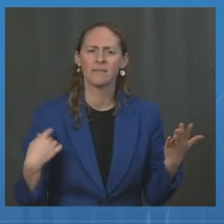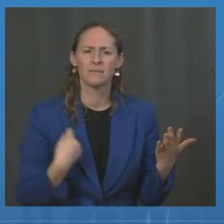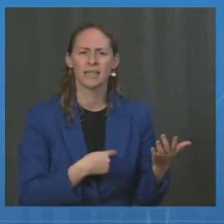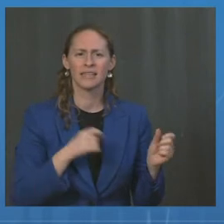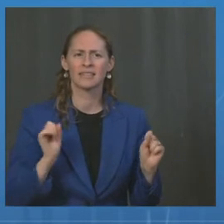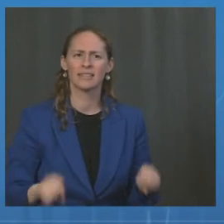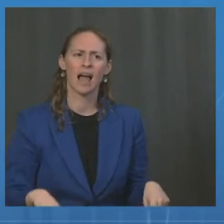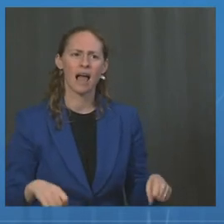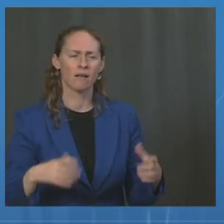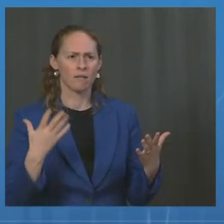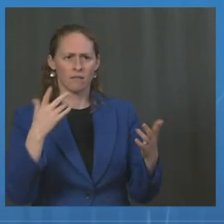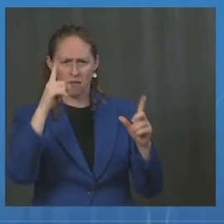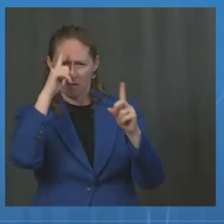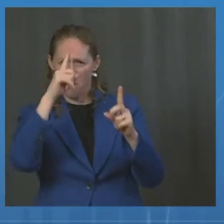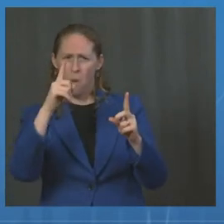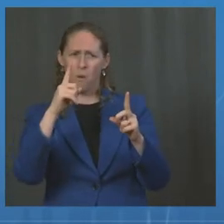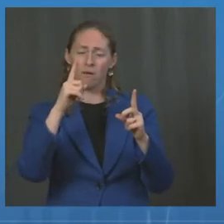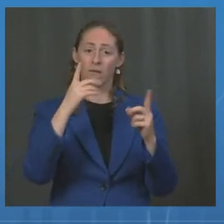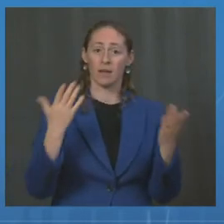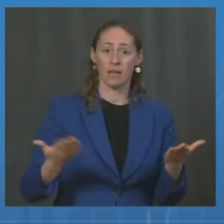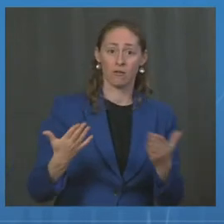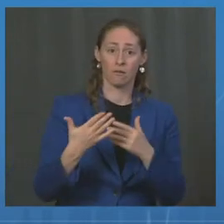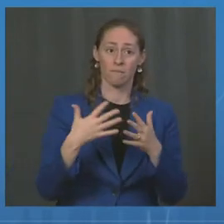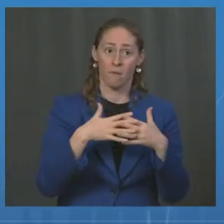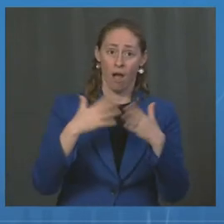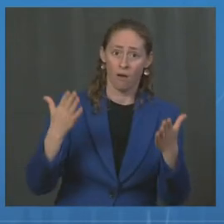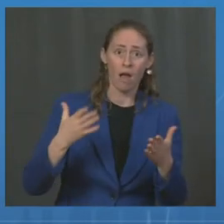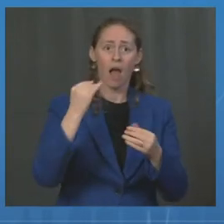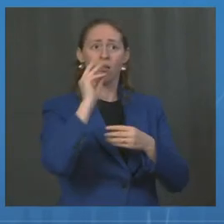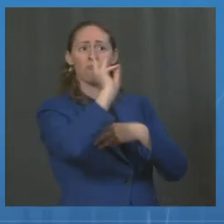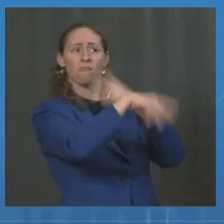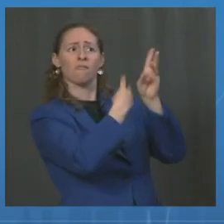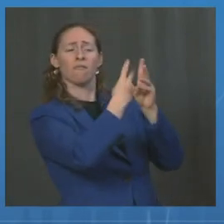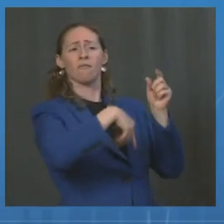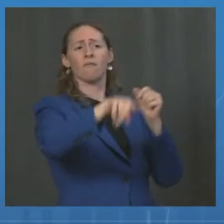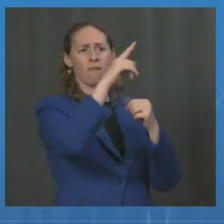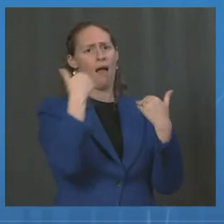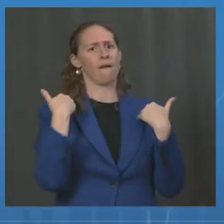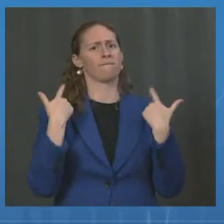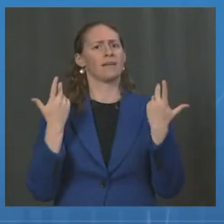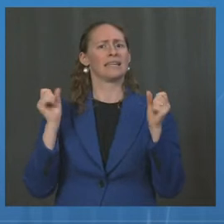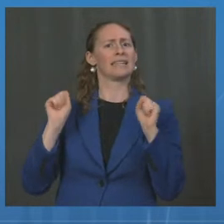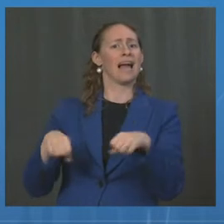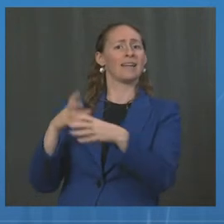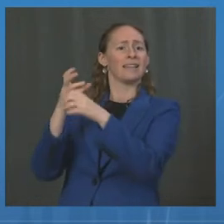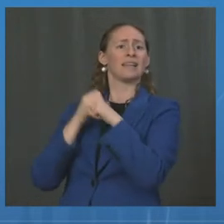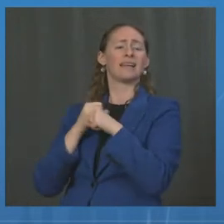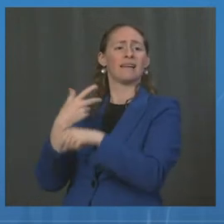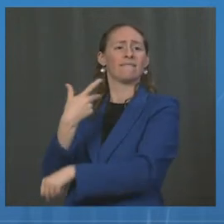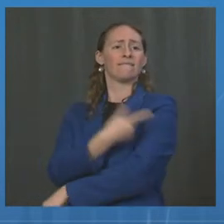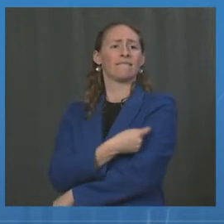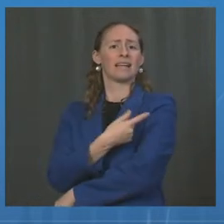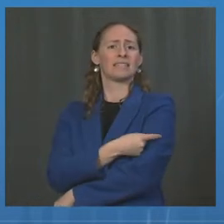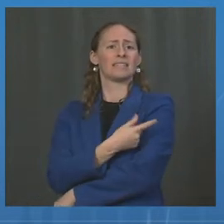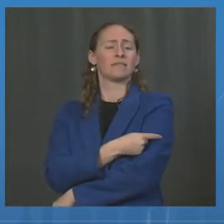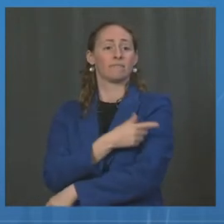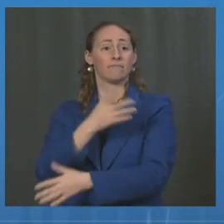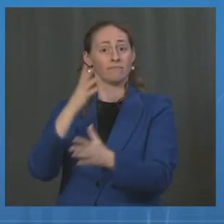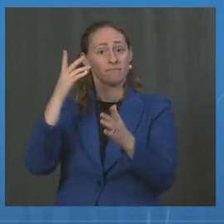and around the world, has access to vaccines. Because more vaccinations are how we end this pandemic.